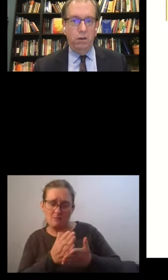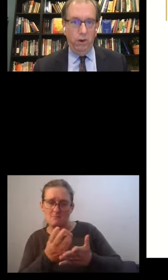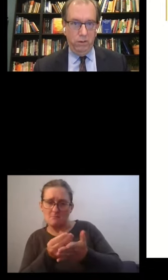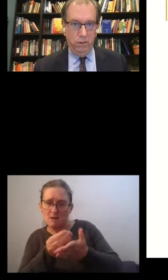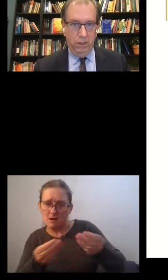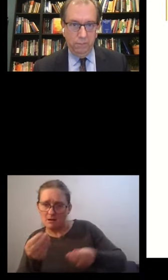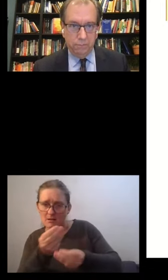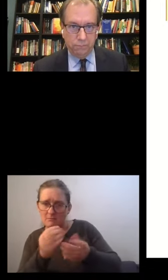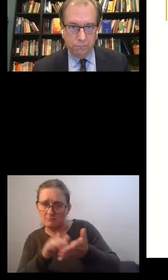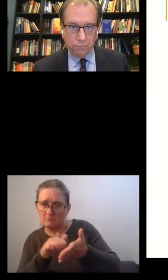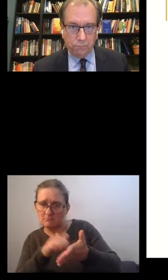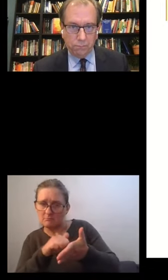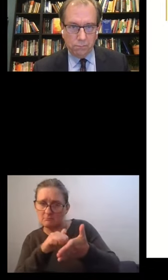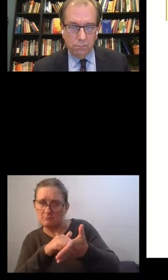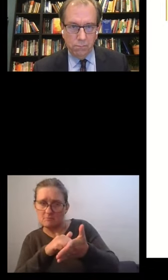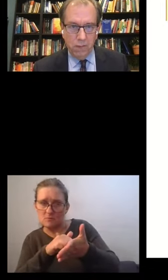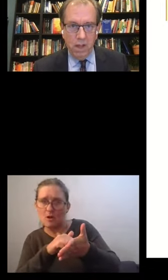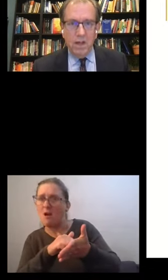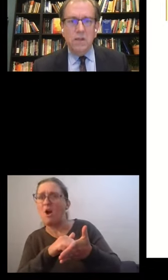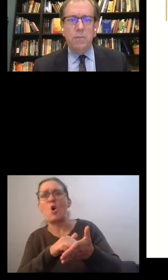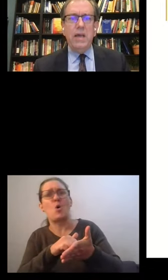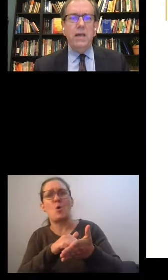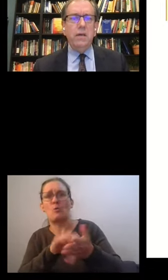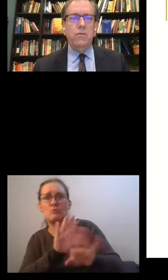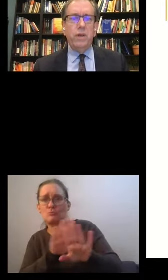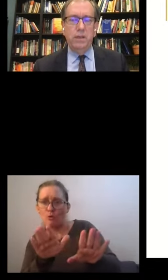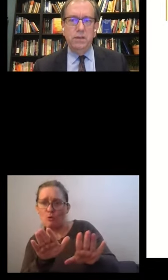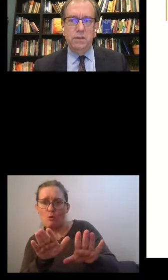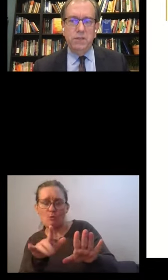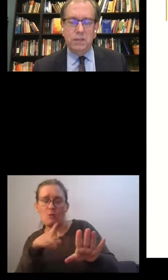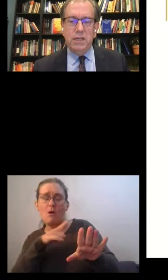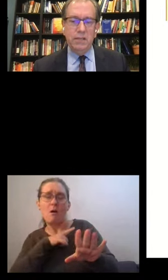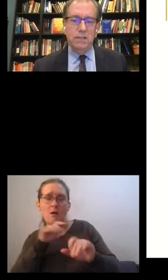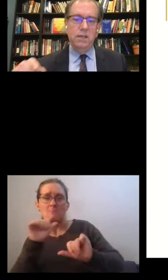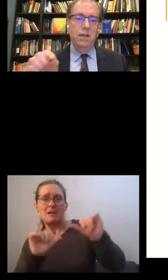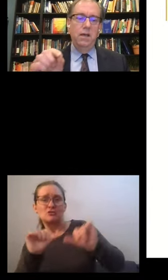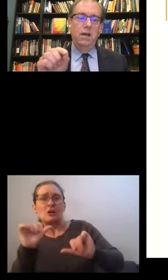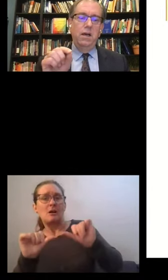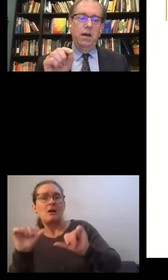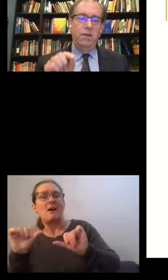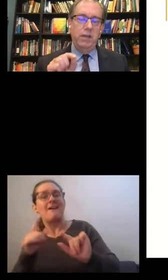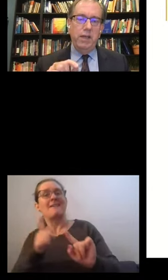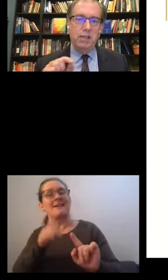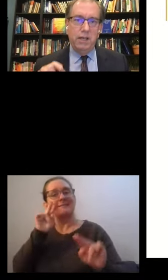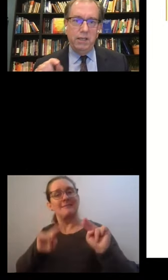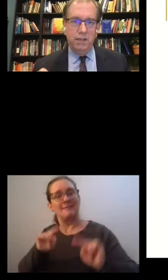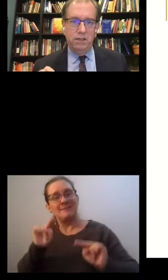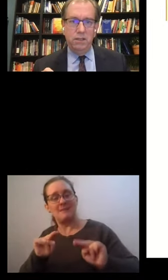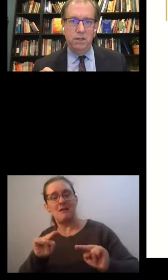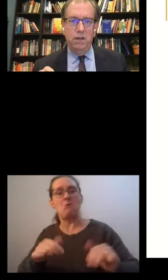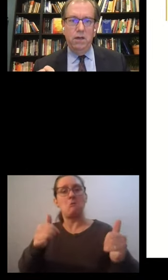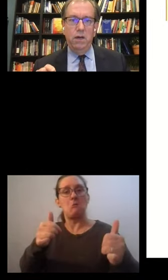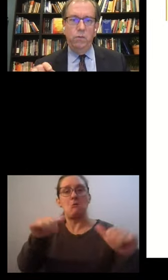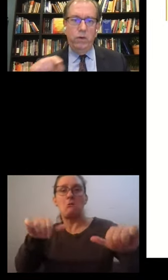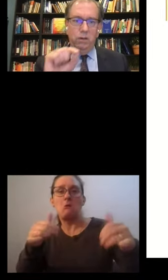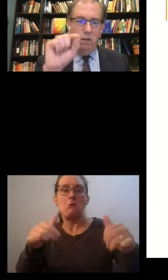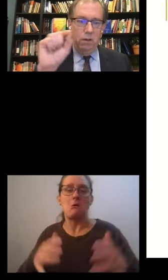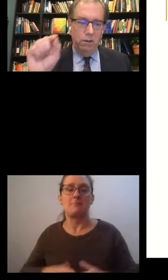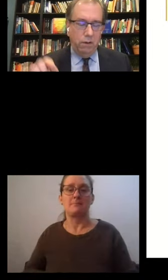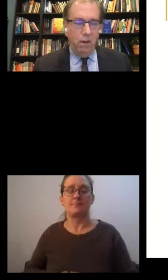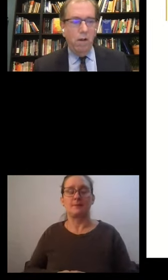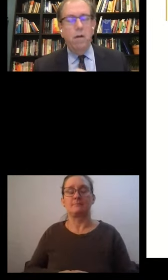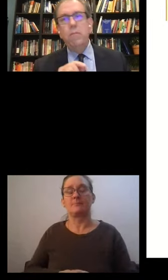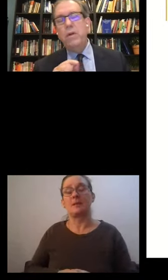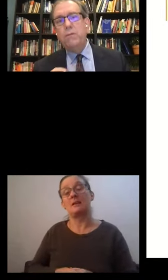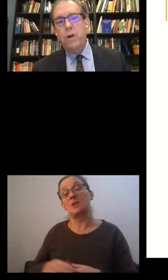you think you are doing. The main ingredients of success of an index like this will